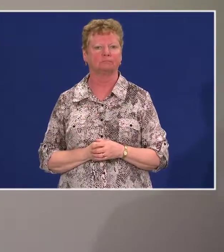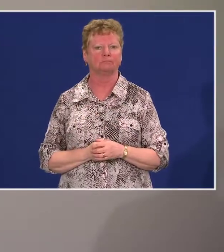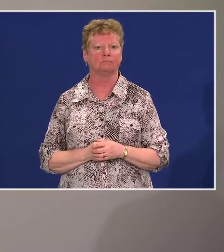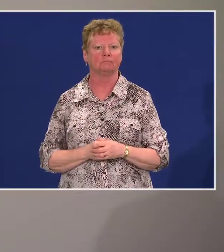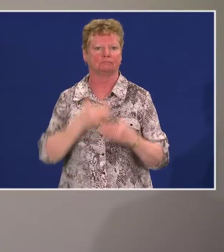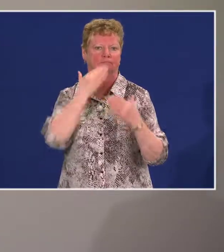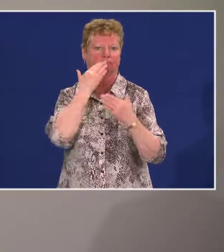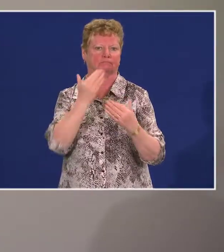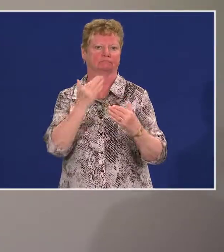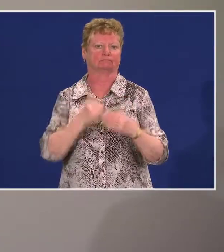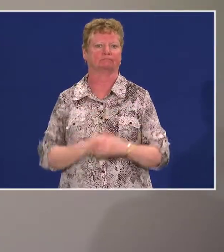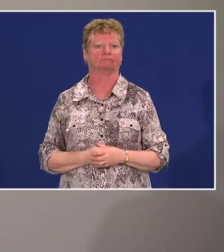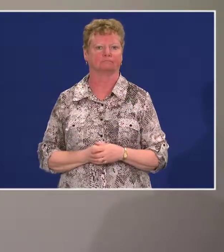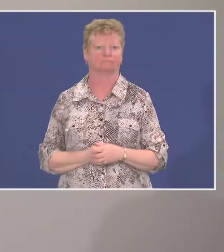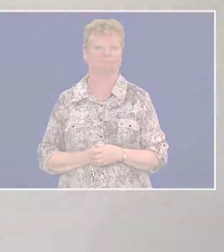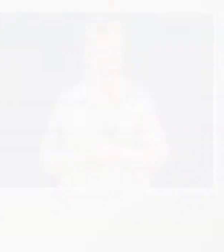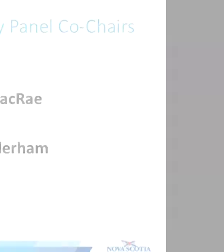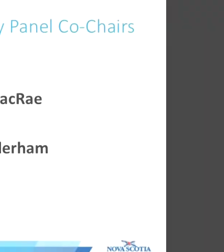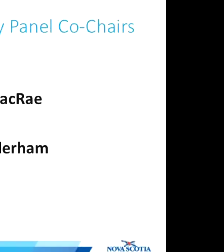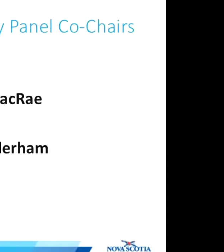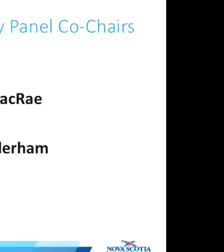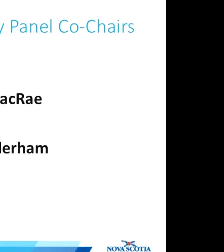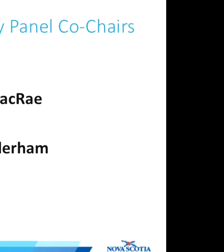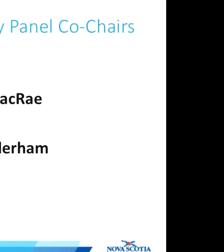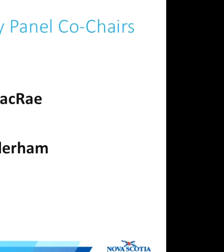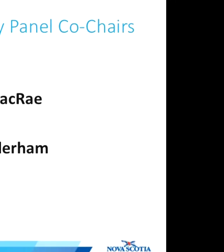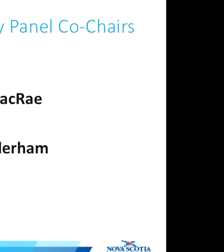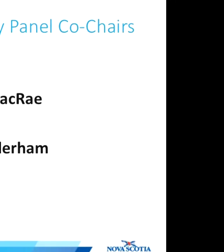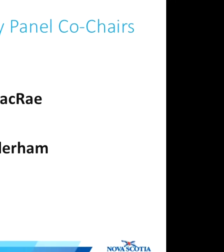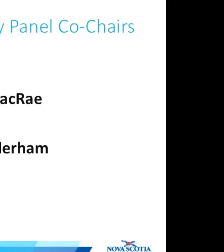Thank you very much. Thank you